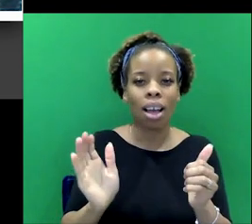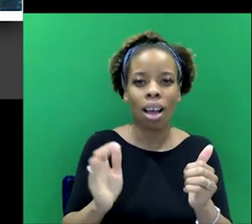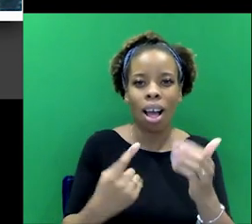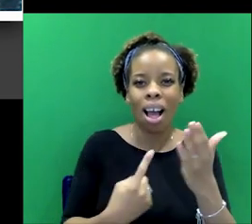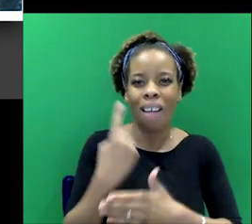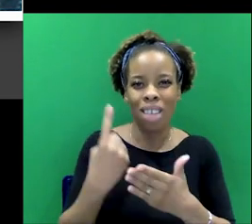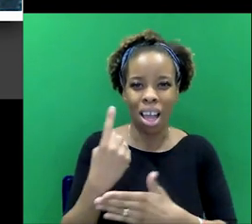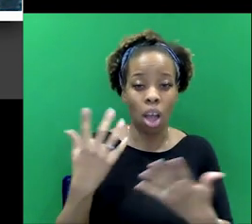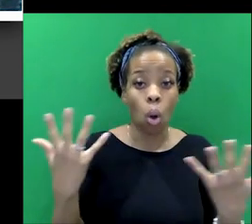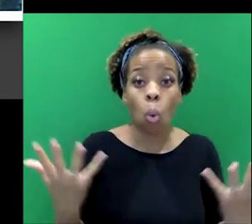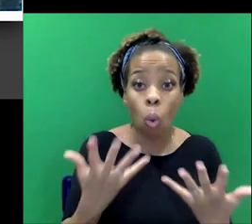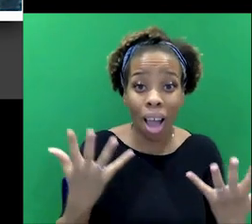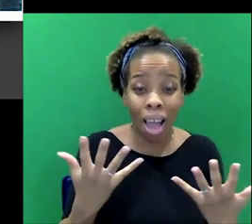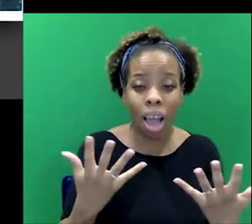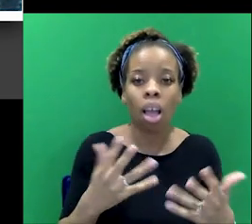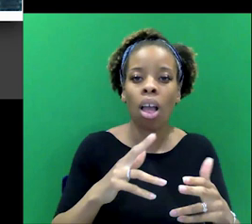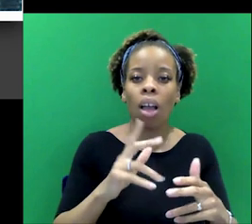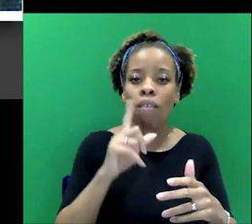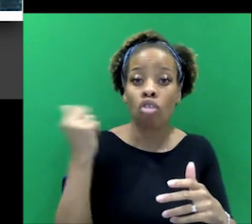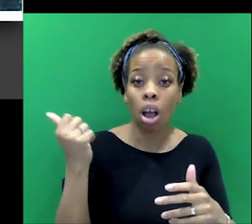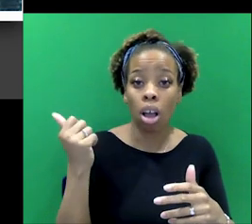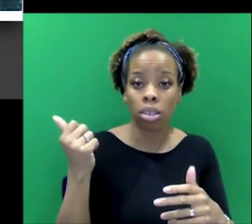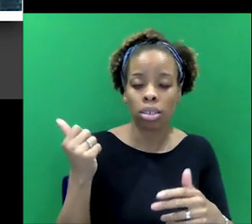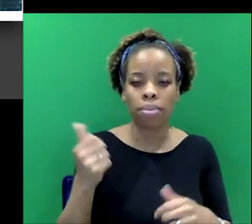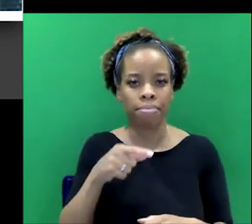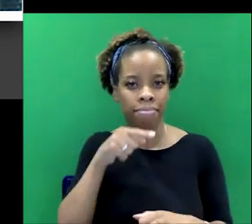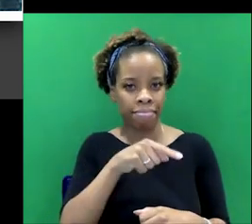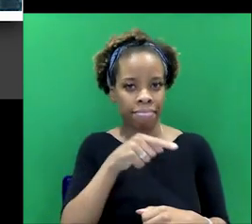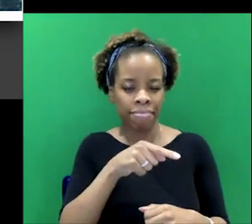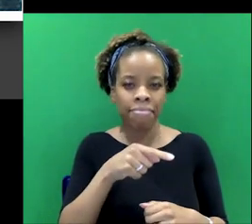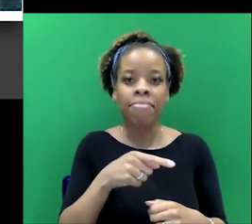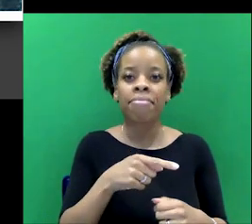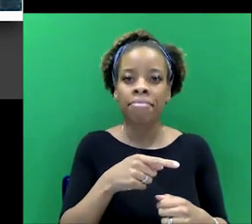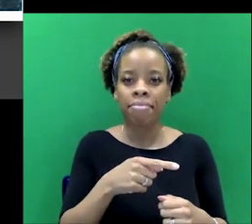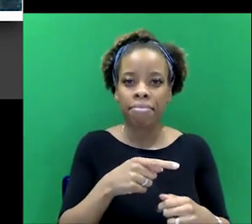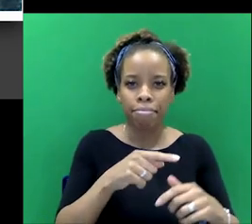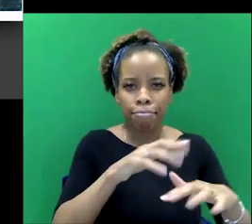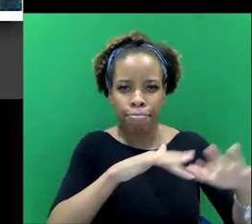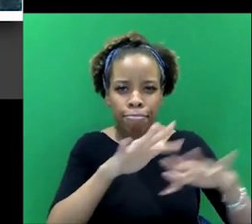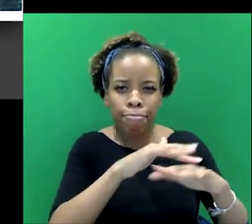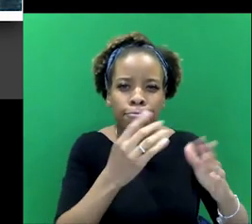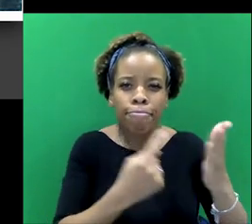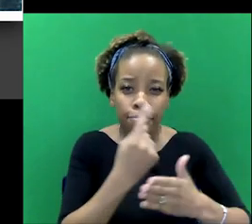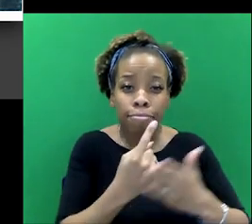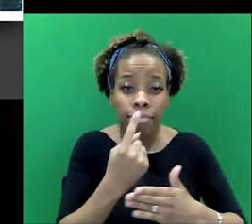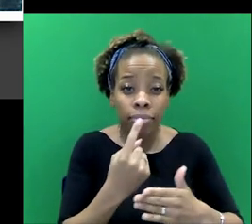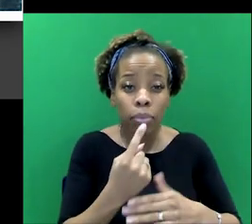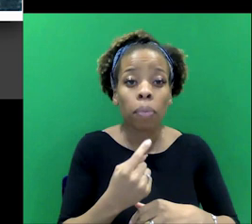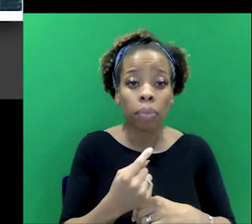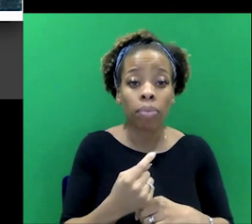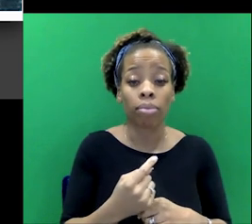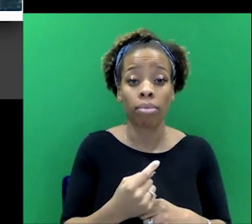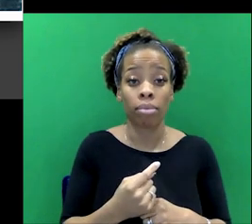where a Jewish soldier is accused just because he's a Jew of selling secrets. And Britain at that time is very, um, uh,